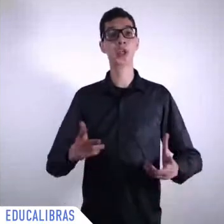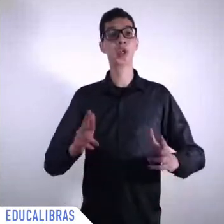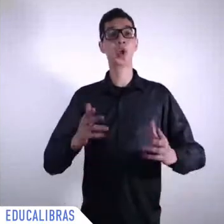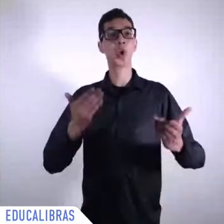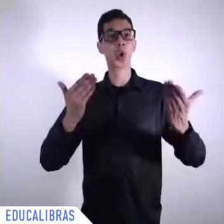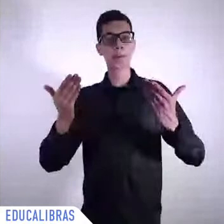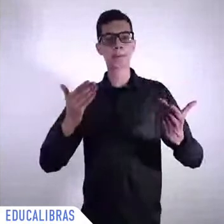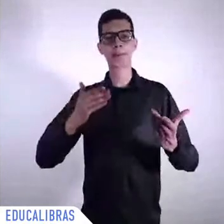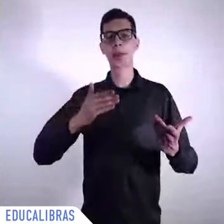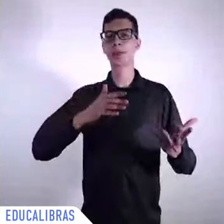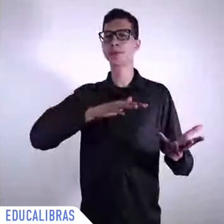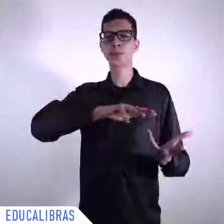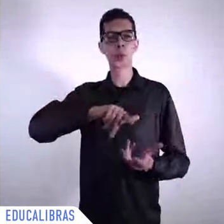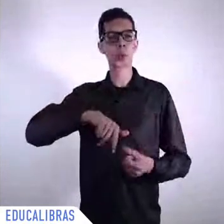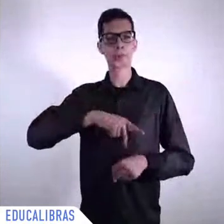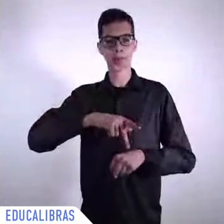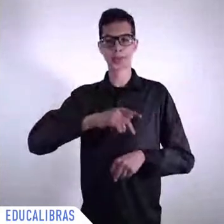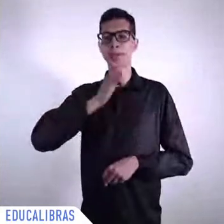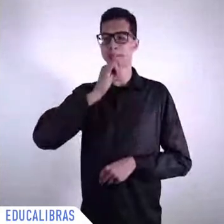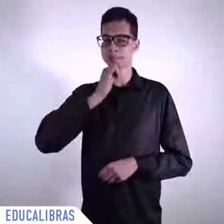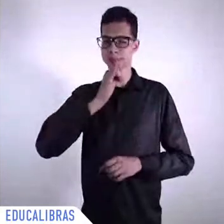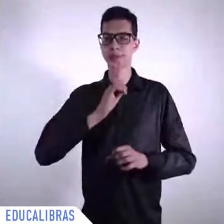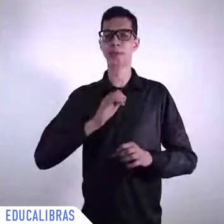for more governments